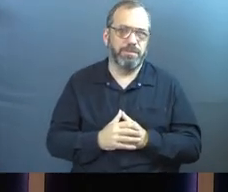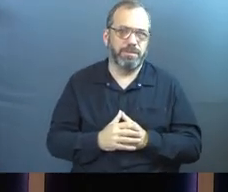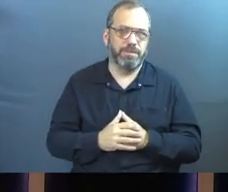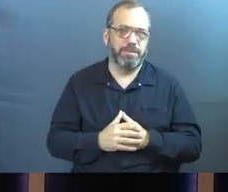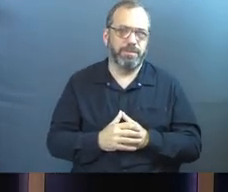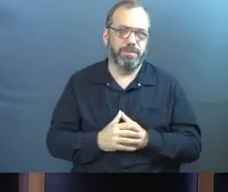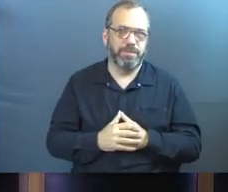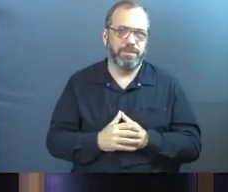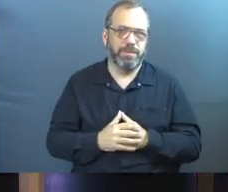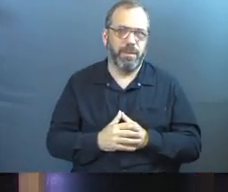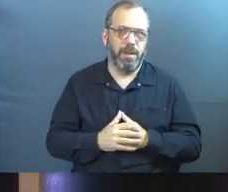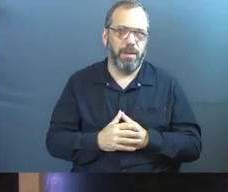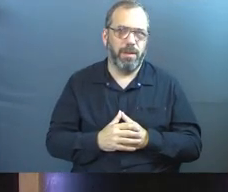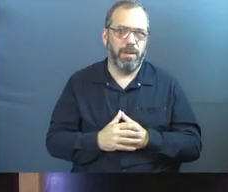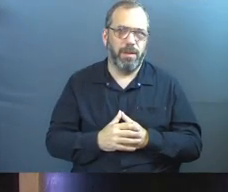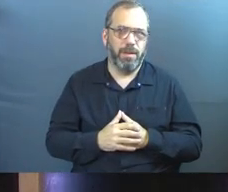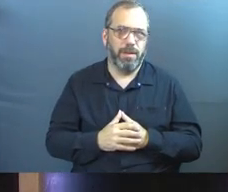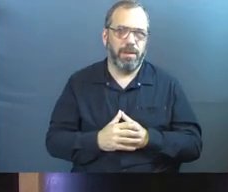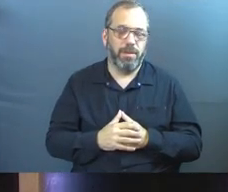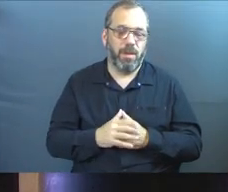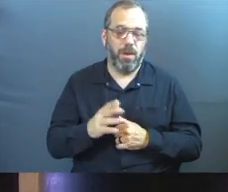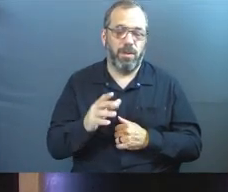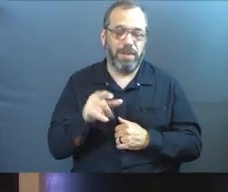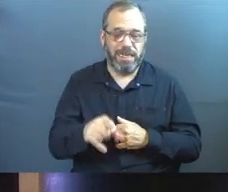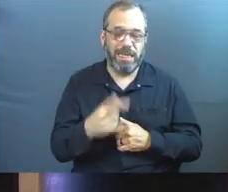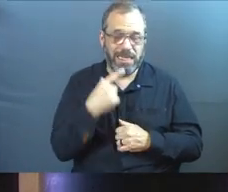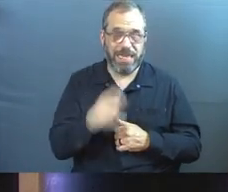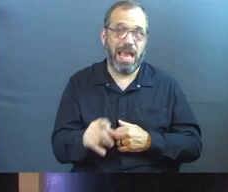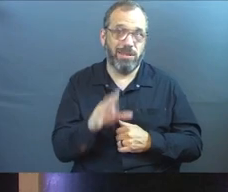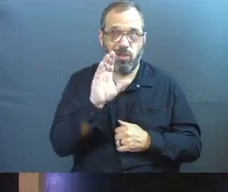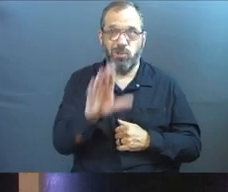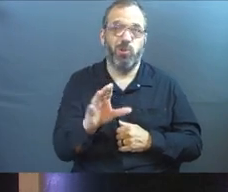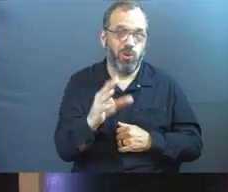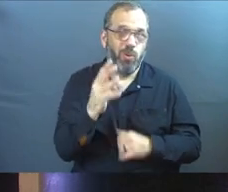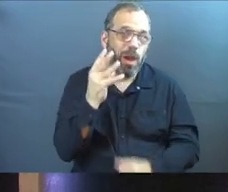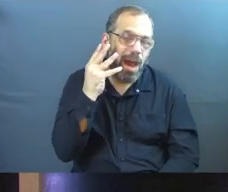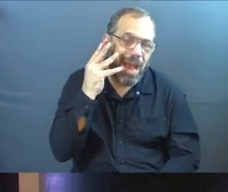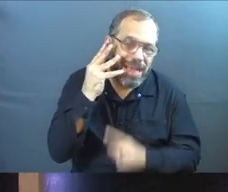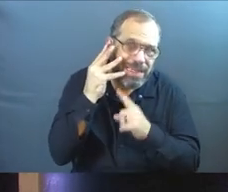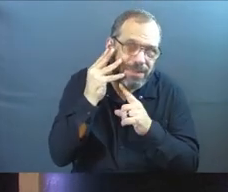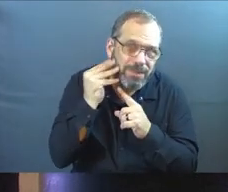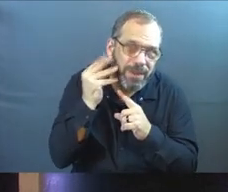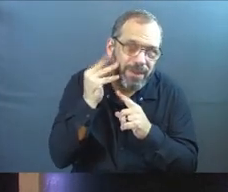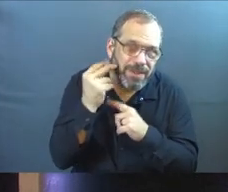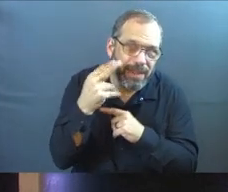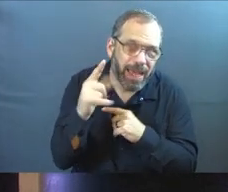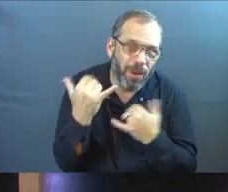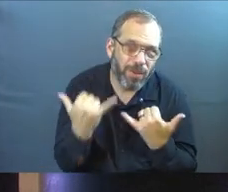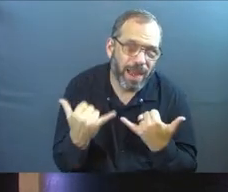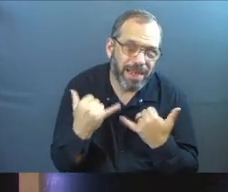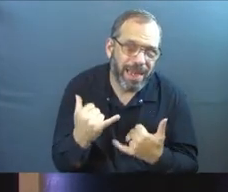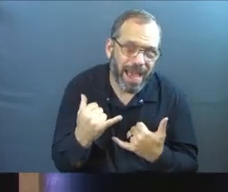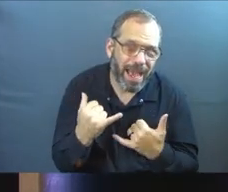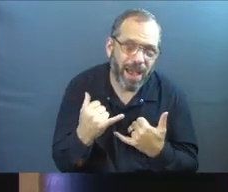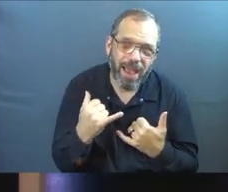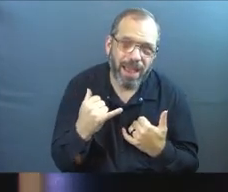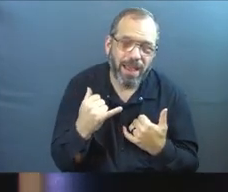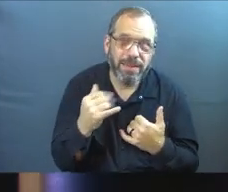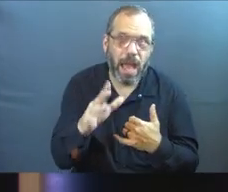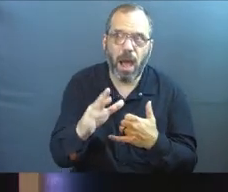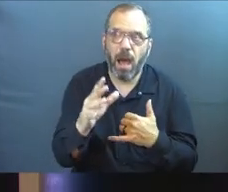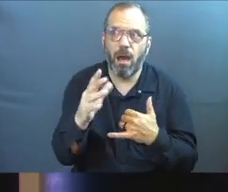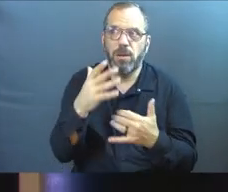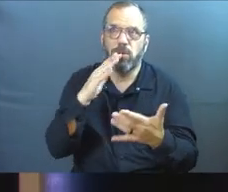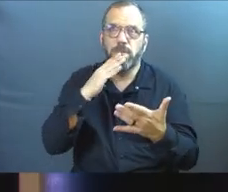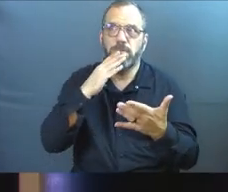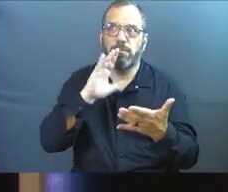What he's doing there is he's coming into our human condition and saying, you are pre-tasting hell already. And you can't imagine